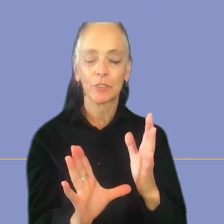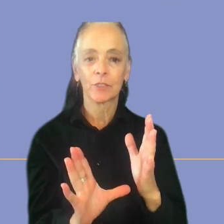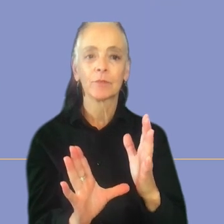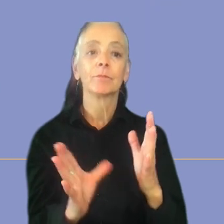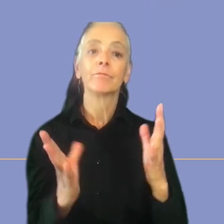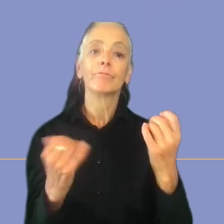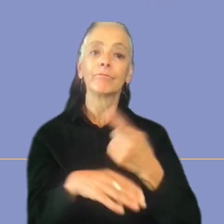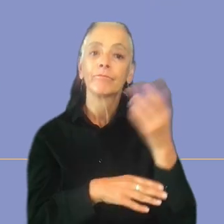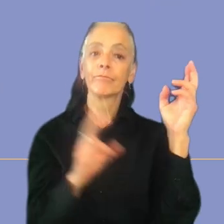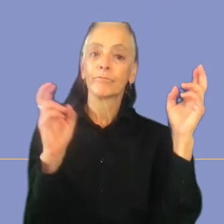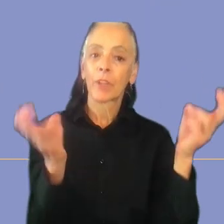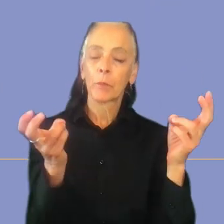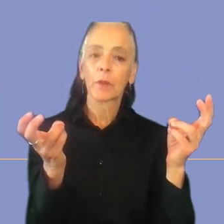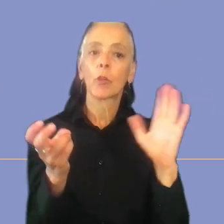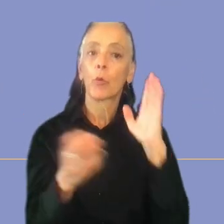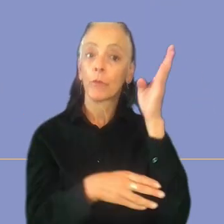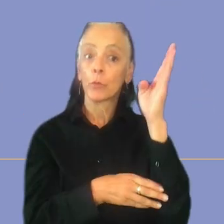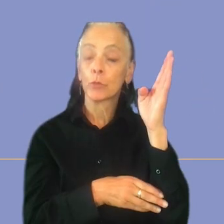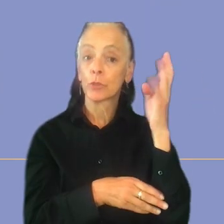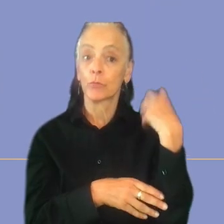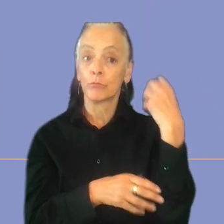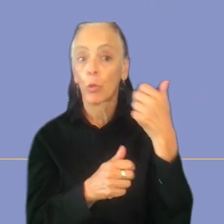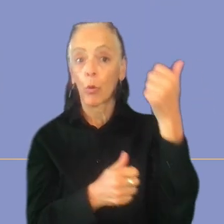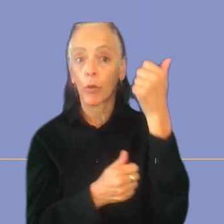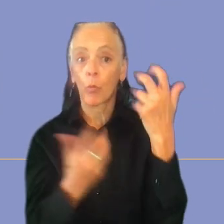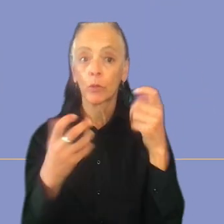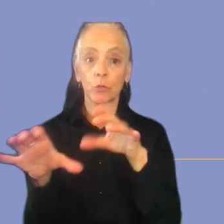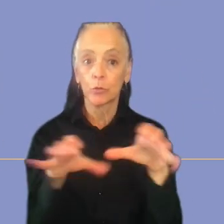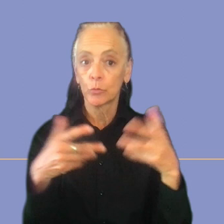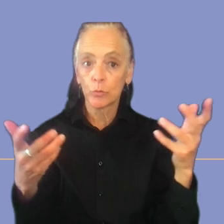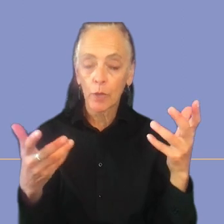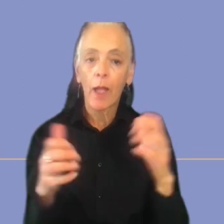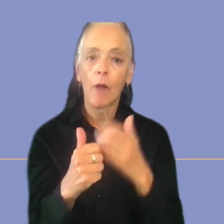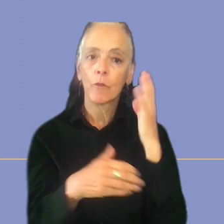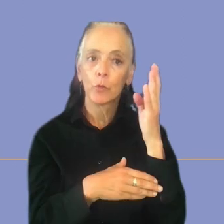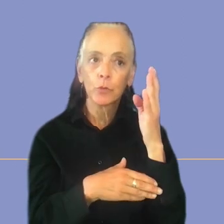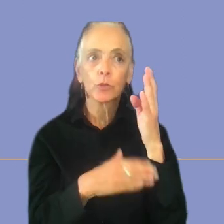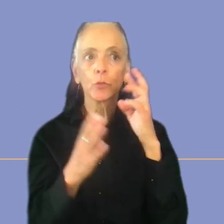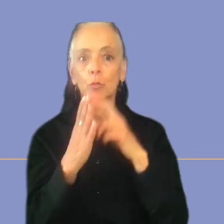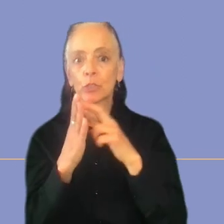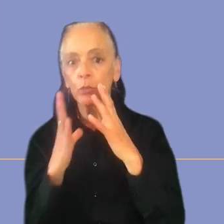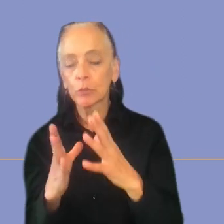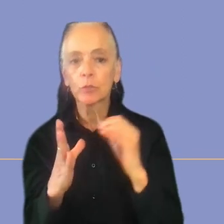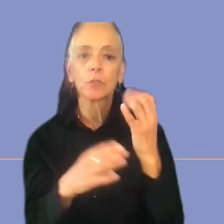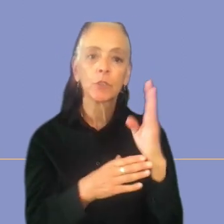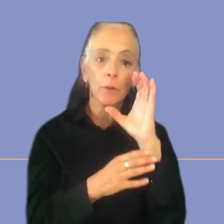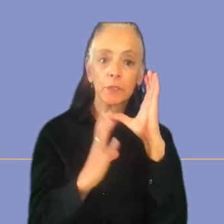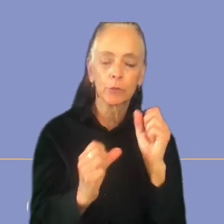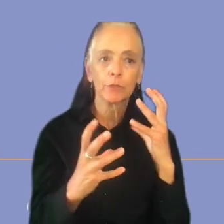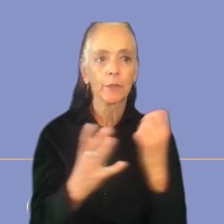what your future employer wants you to do and how can future researcher and job seekers leverage that knowledge.